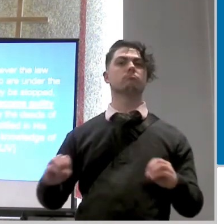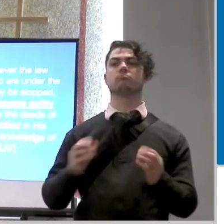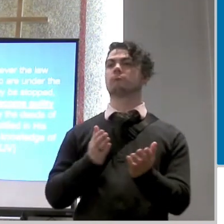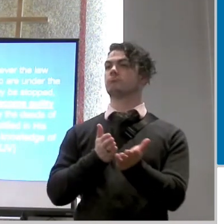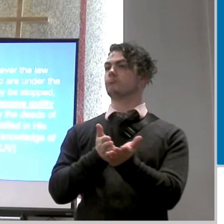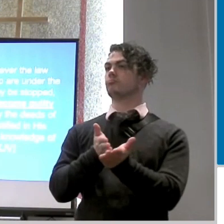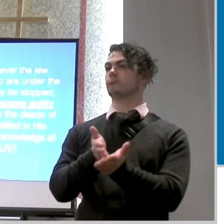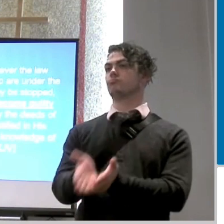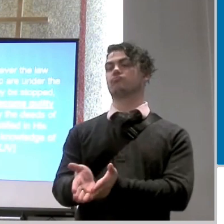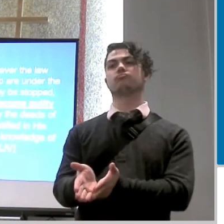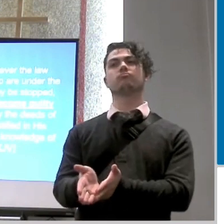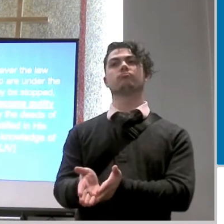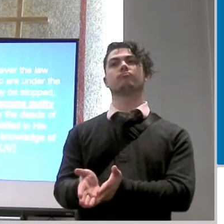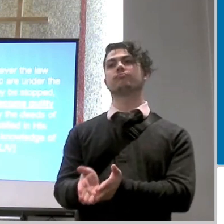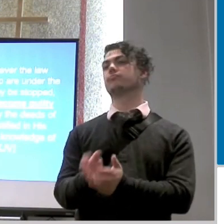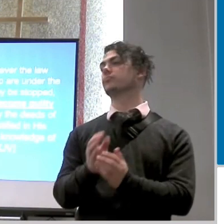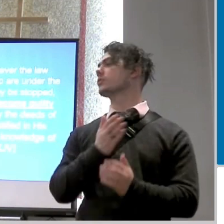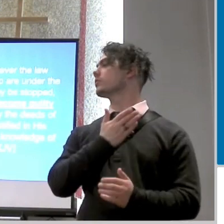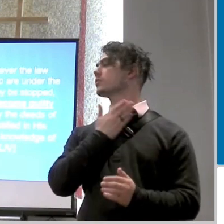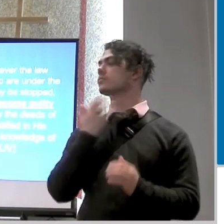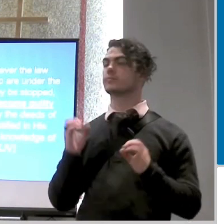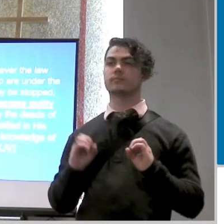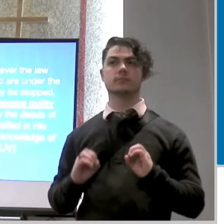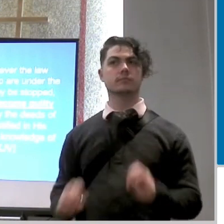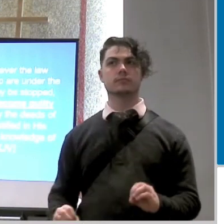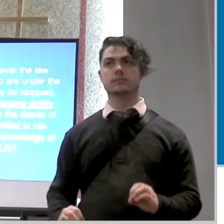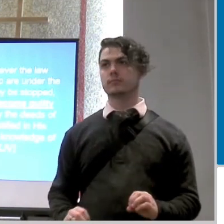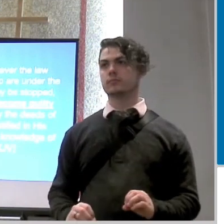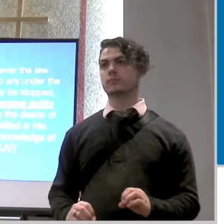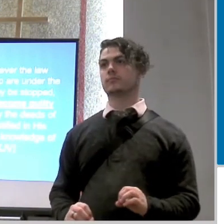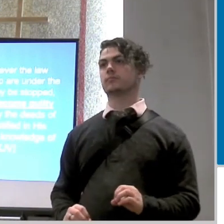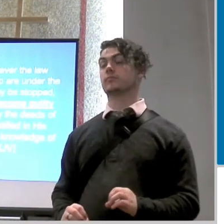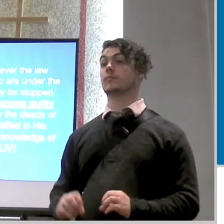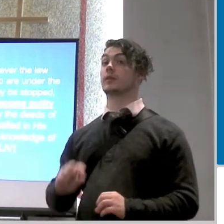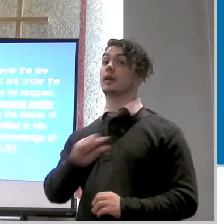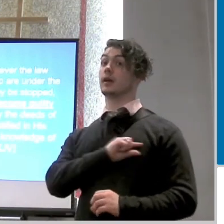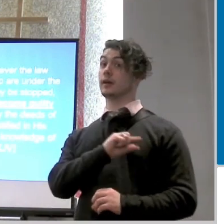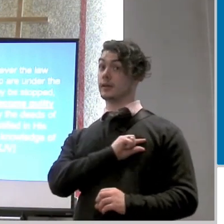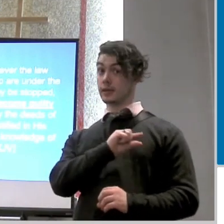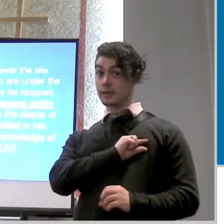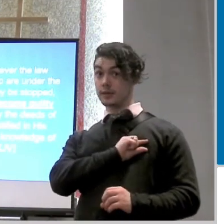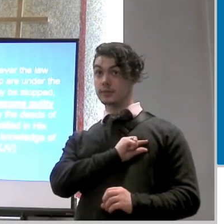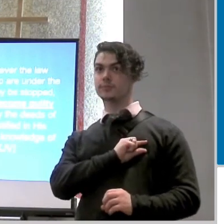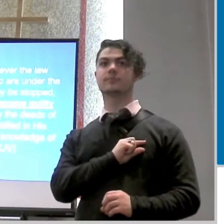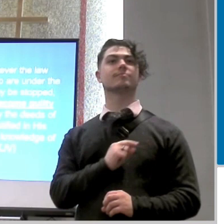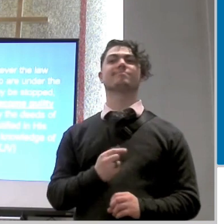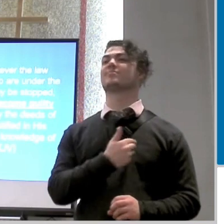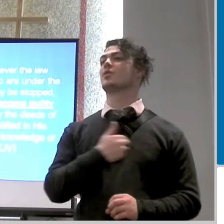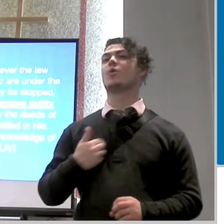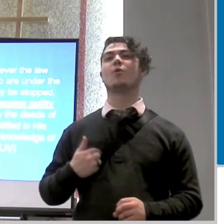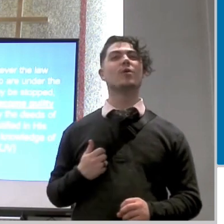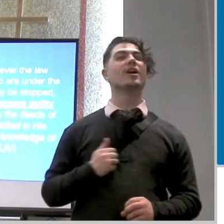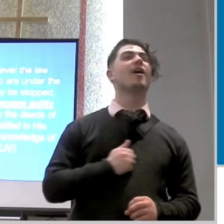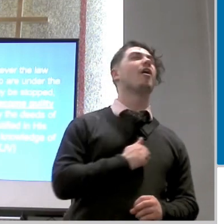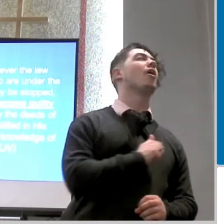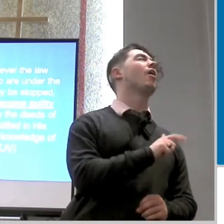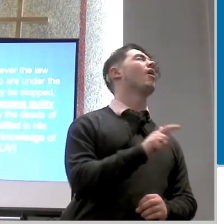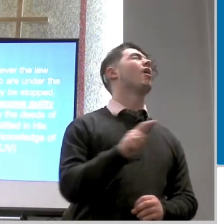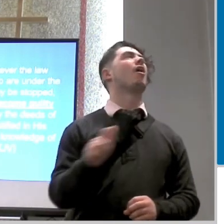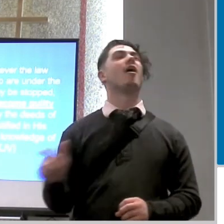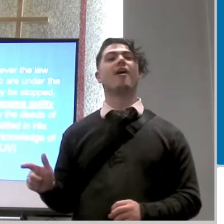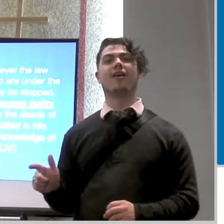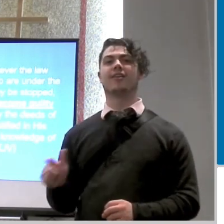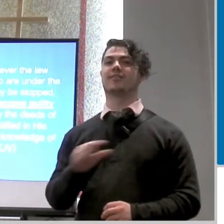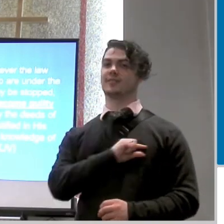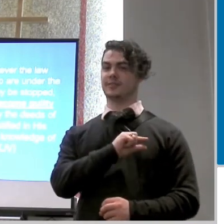right there are none righteous when it comes to guilt we all are guilty as we're going to see very shortly